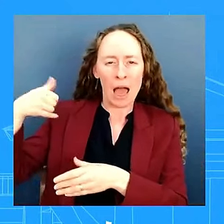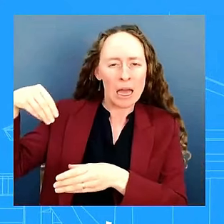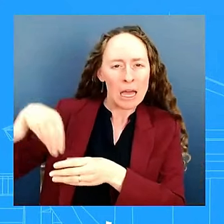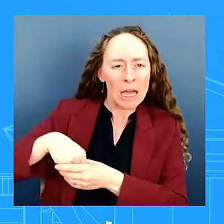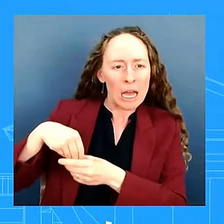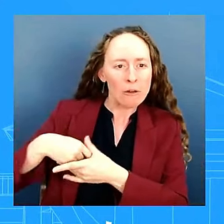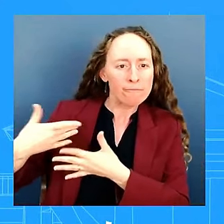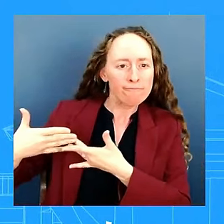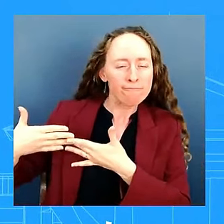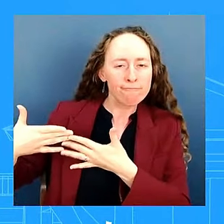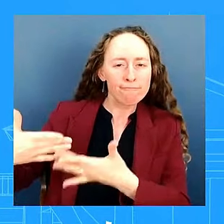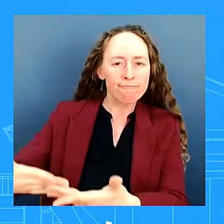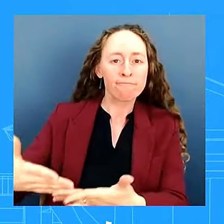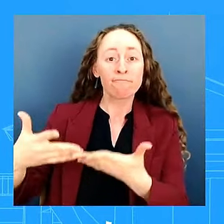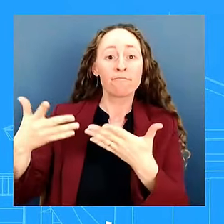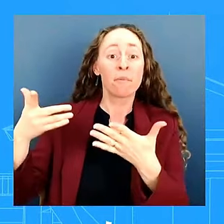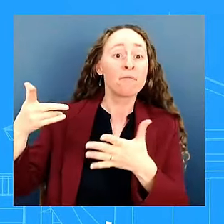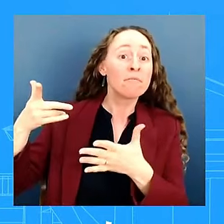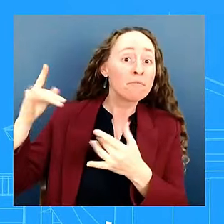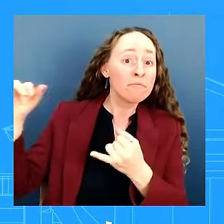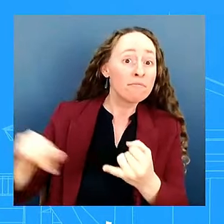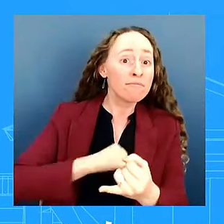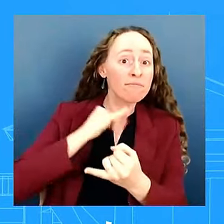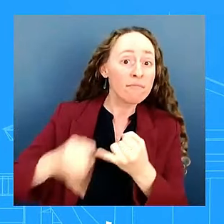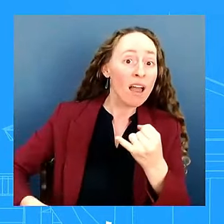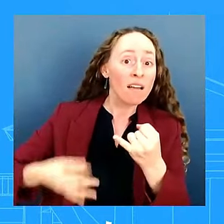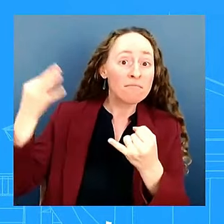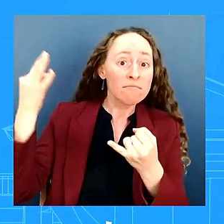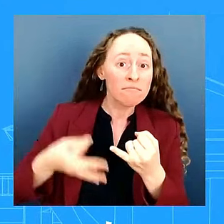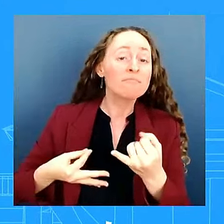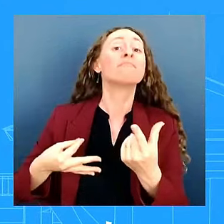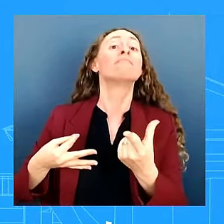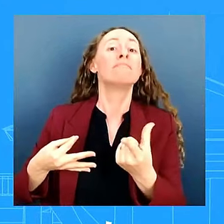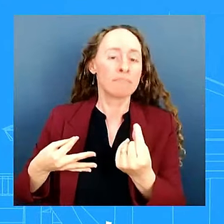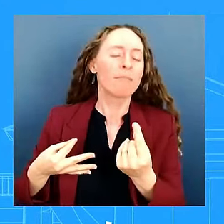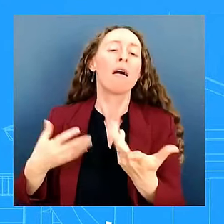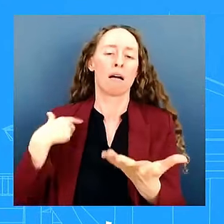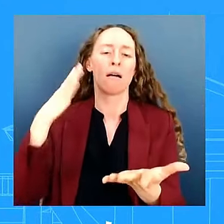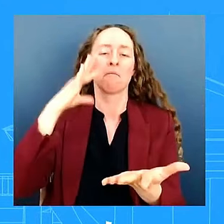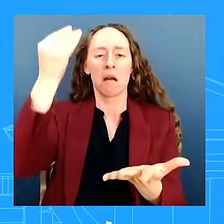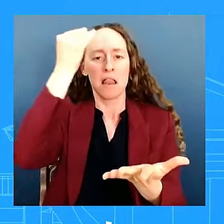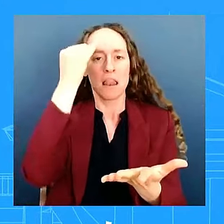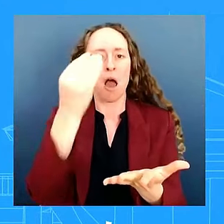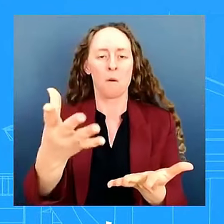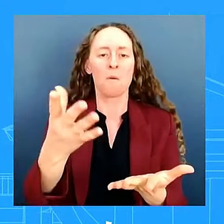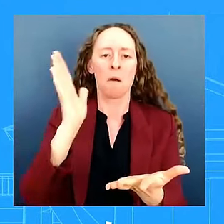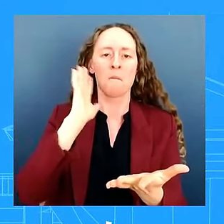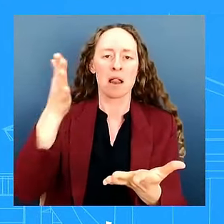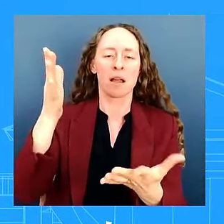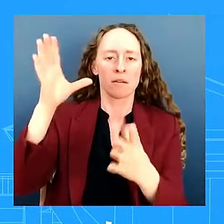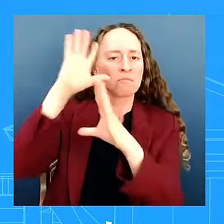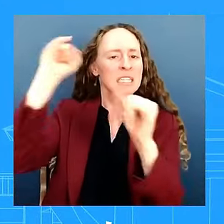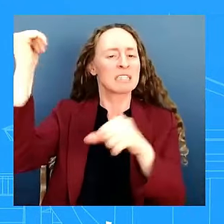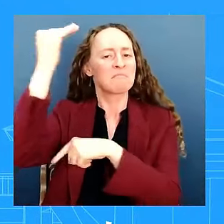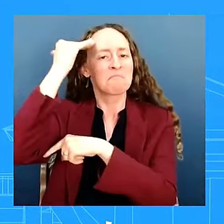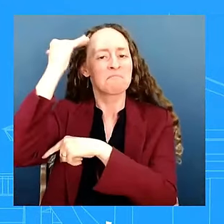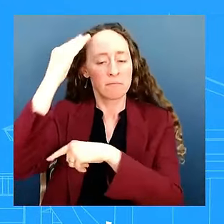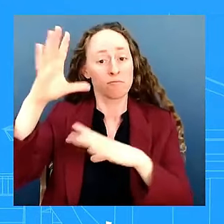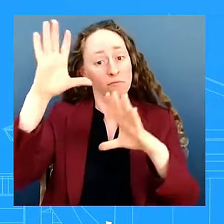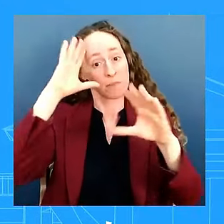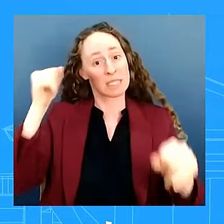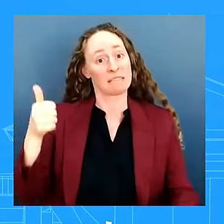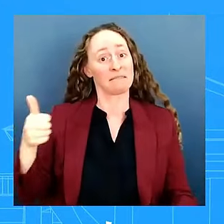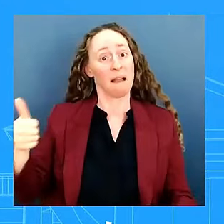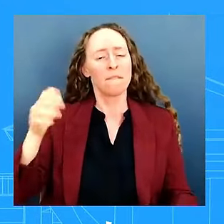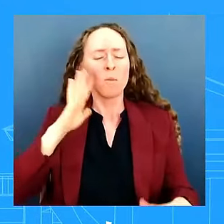of the process report uh that they do that they'll do that to the press for the president uh then the president will make obviously a decision i just